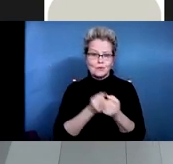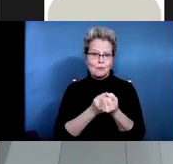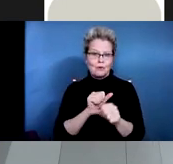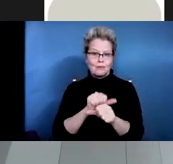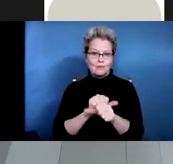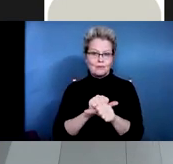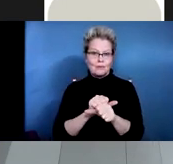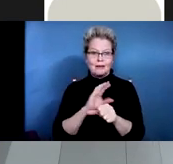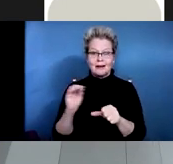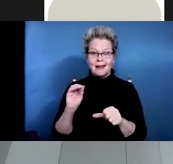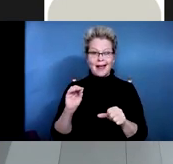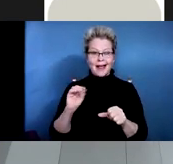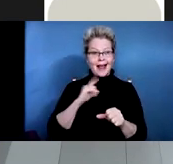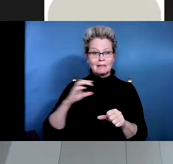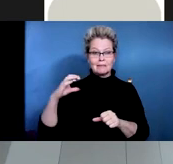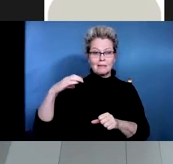employer education.